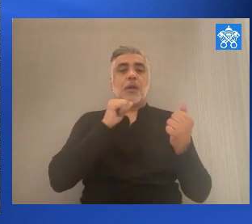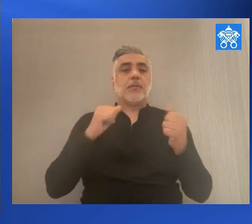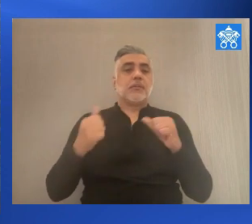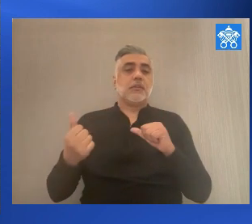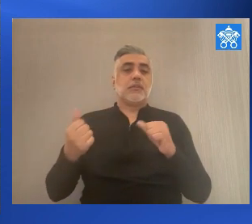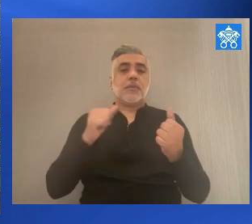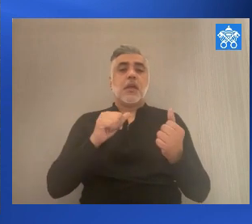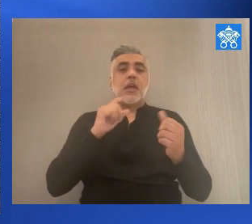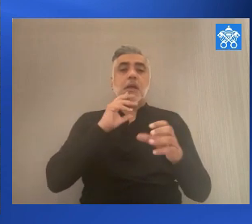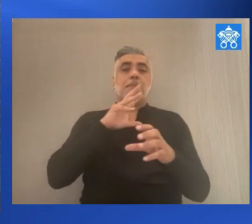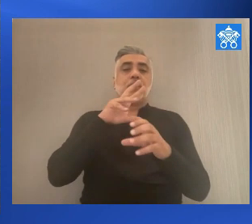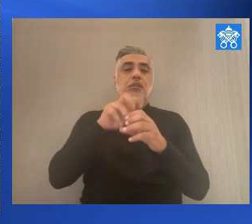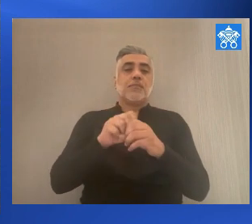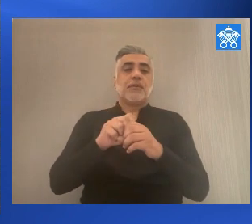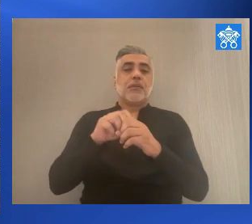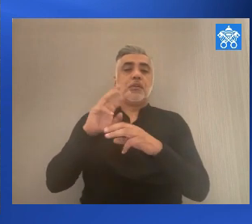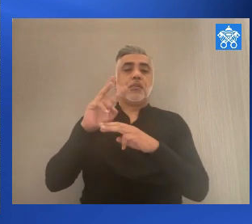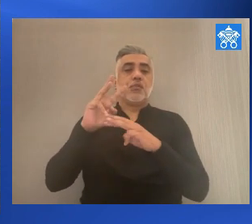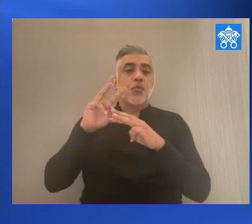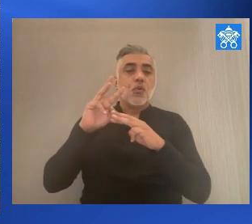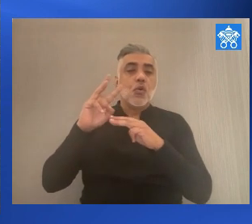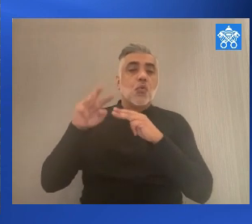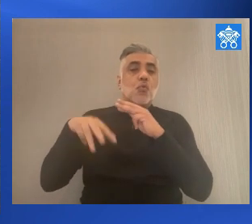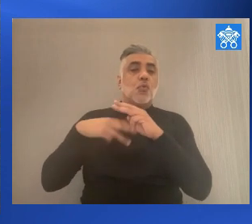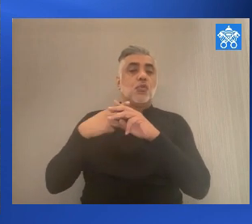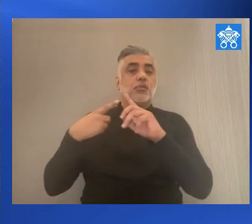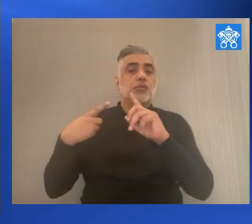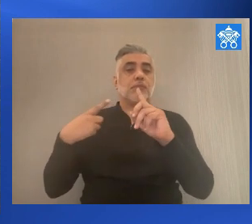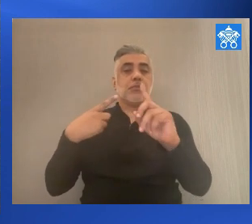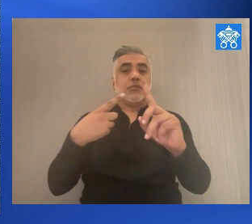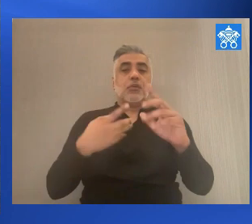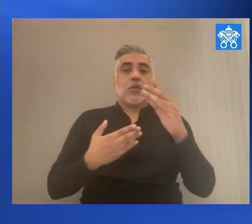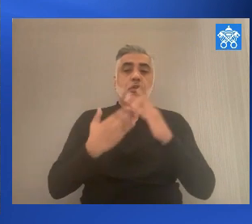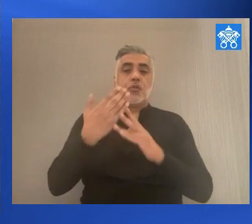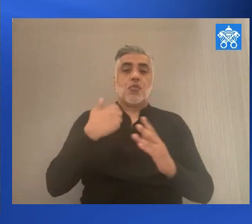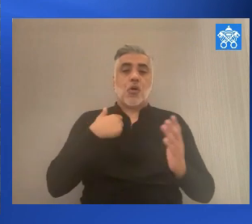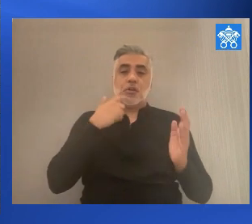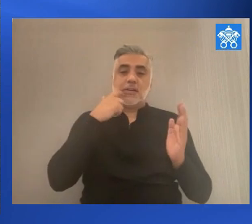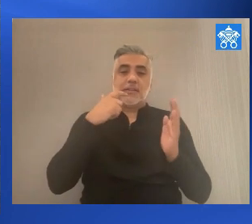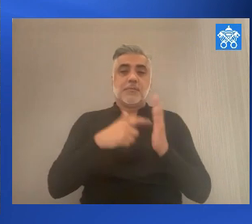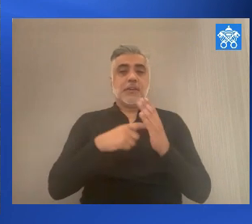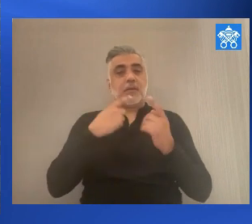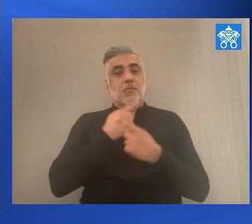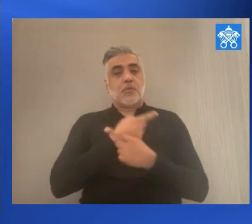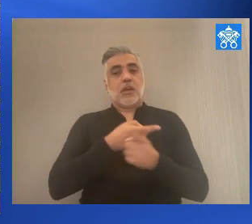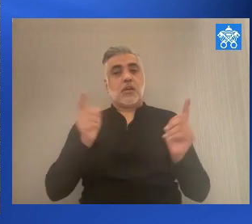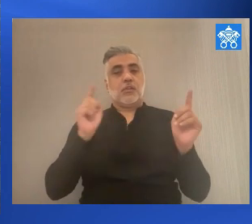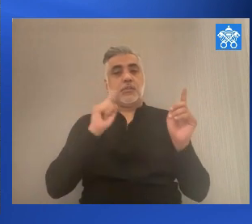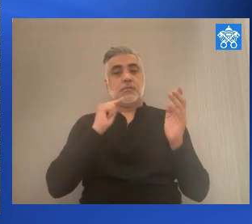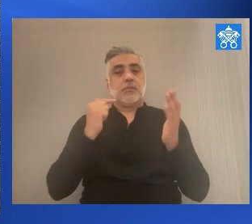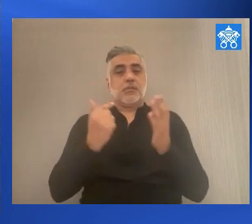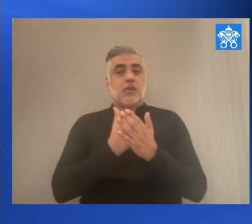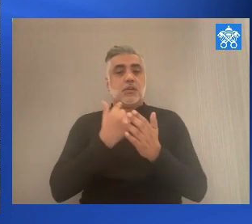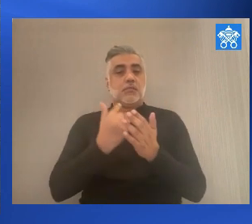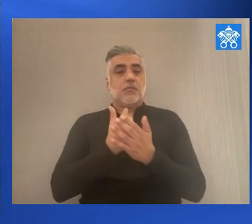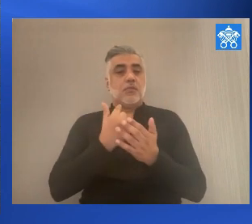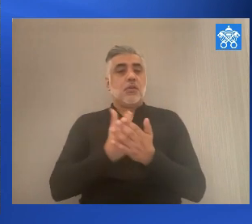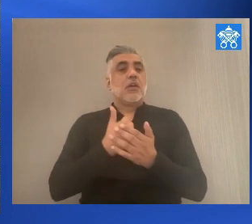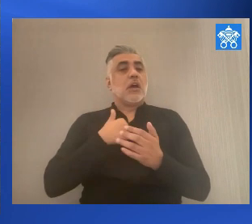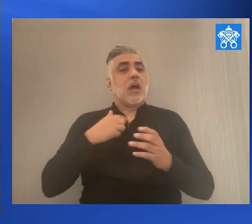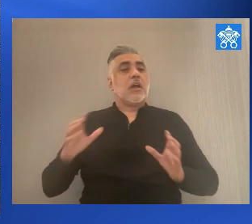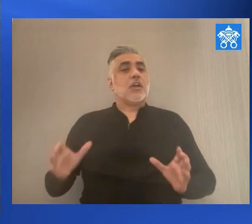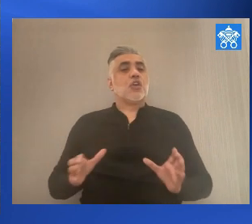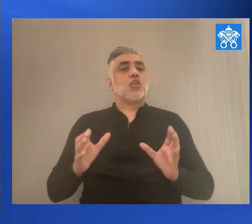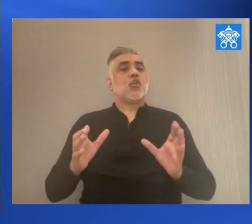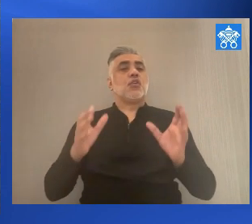participate in the mission of the world through our testimony and announcing the gospel. I encourage